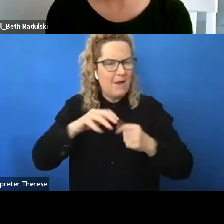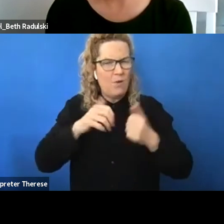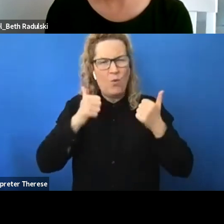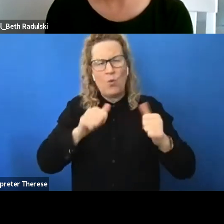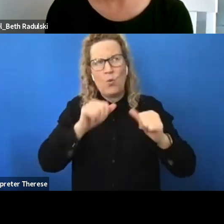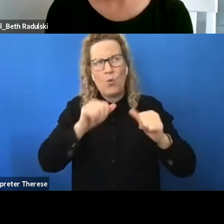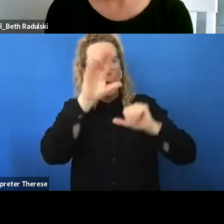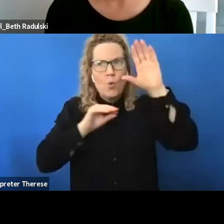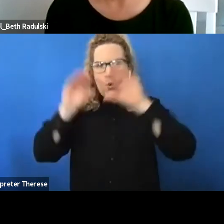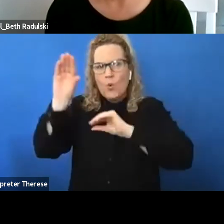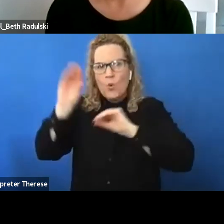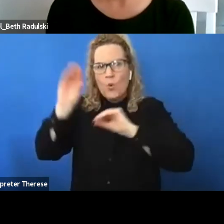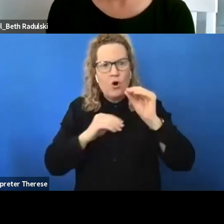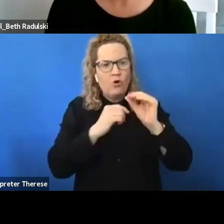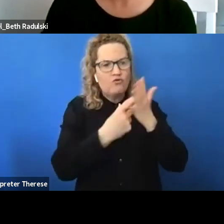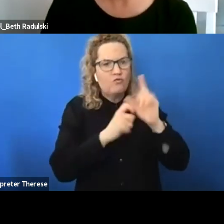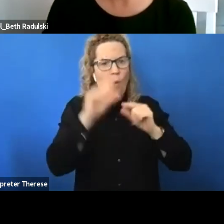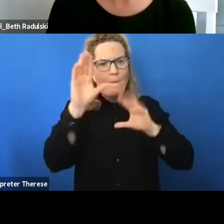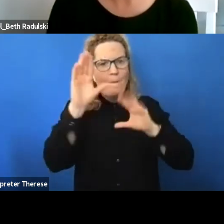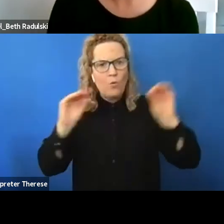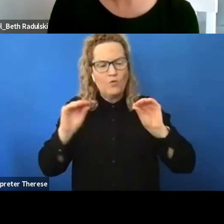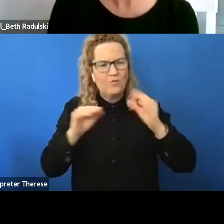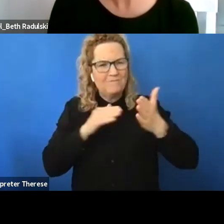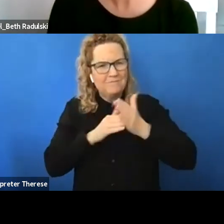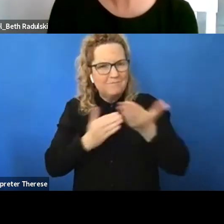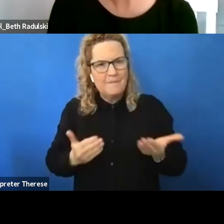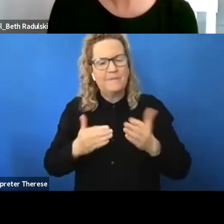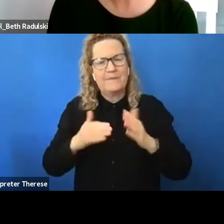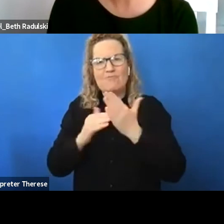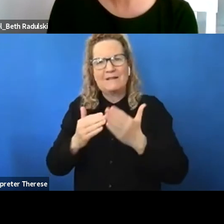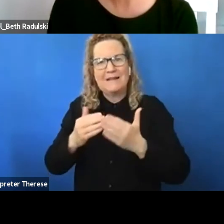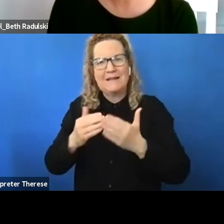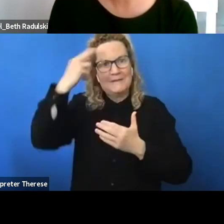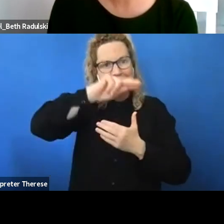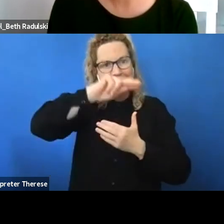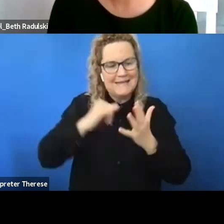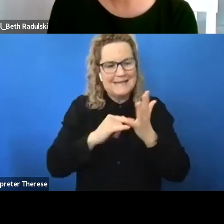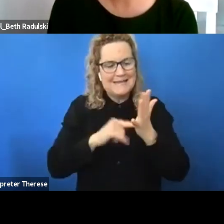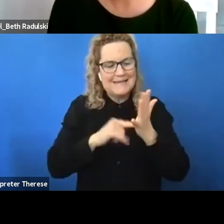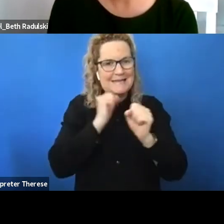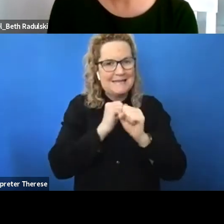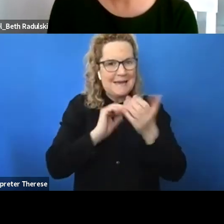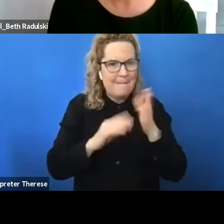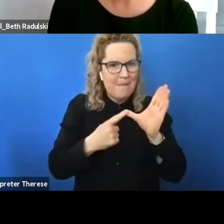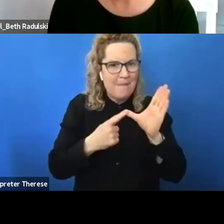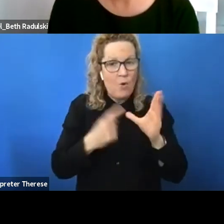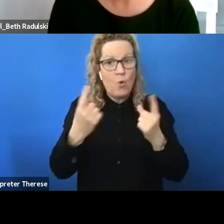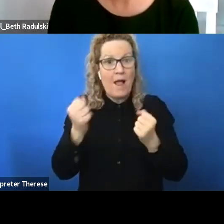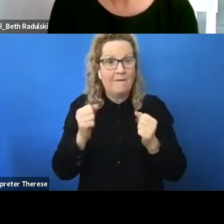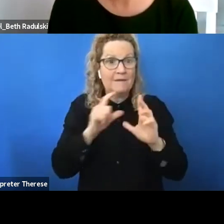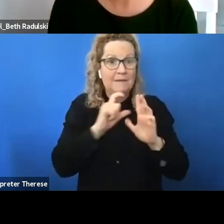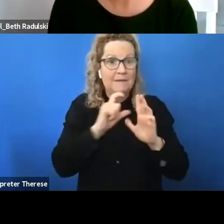sort of barriers and stigmas of people with a visible disability or a non-disability and with um